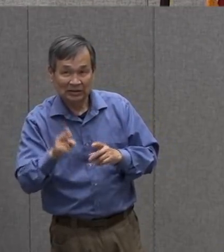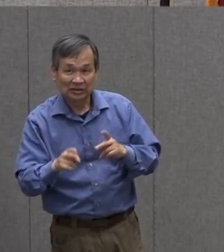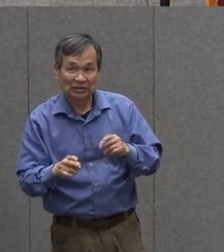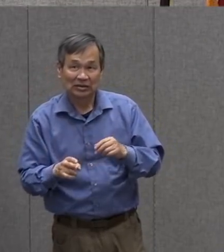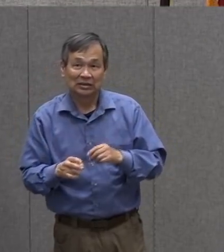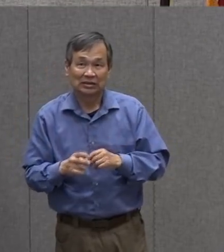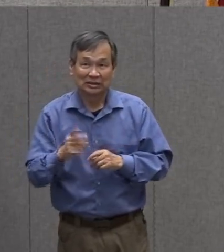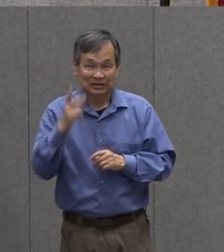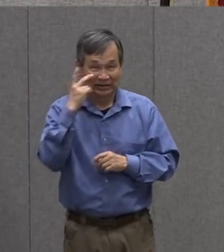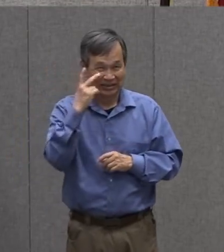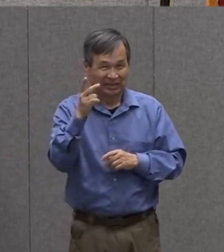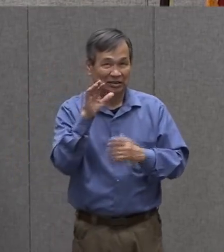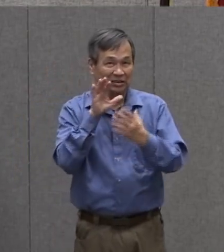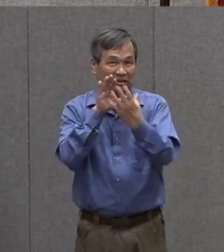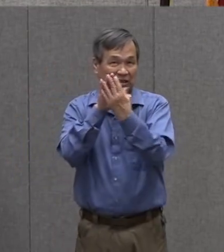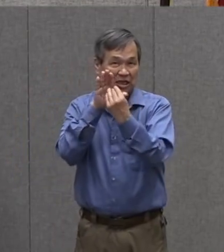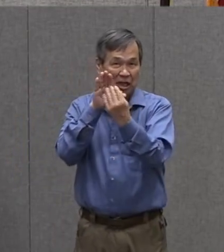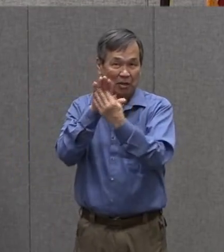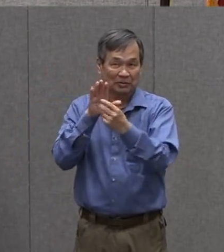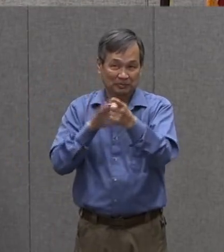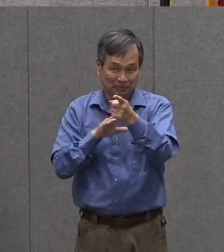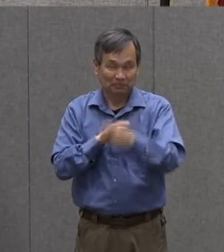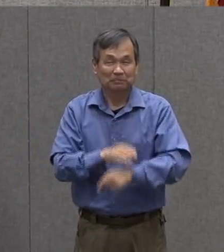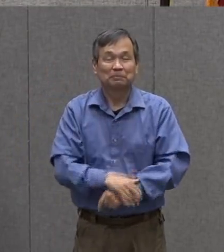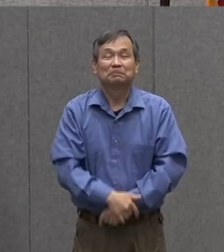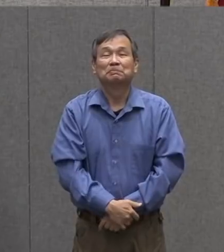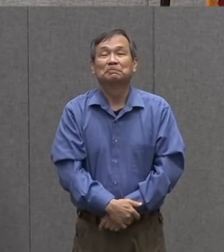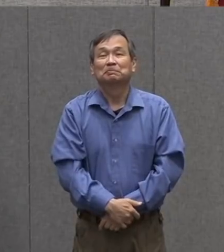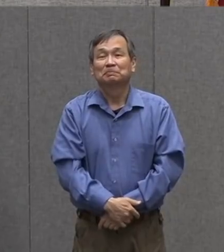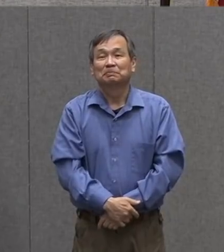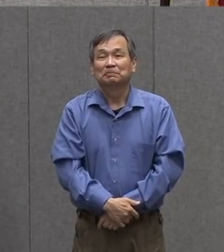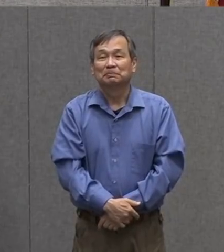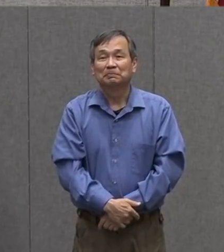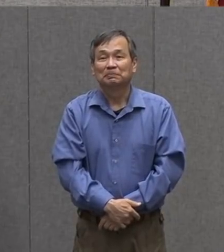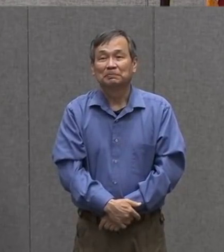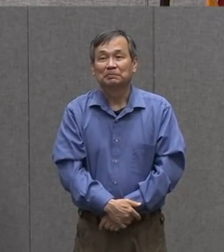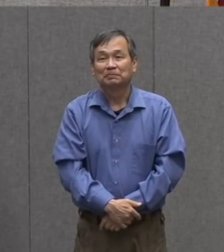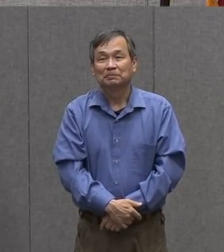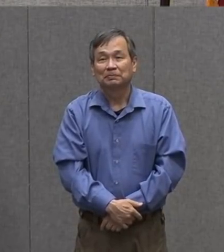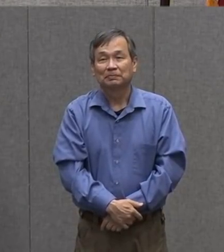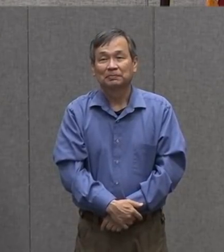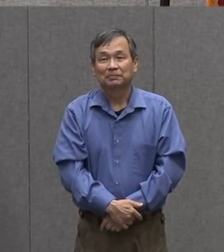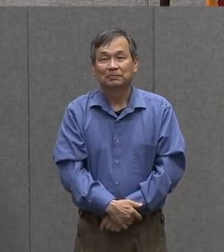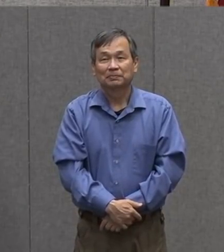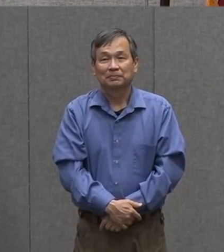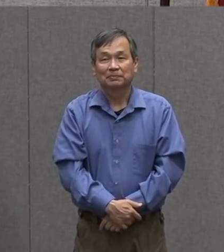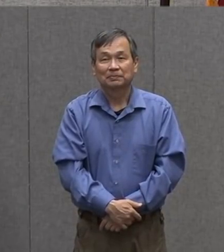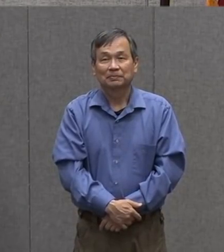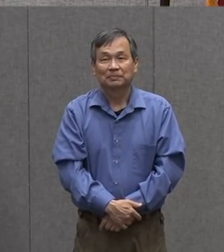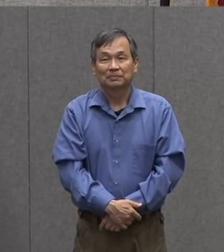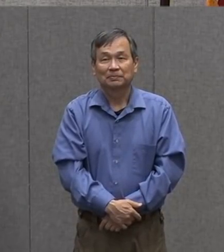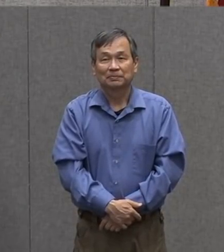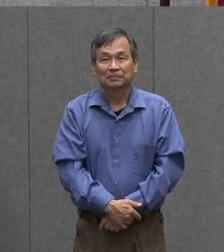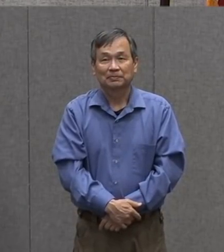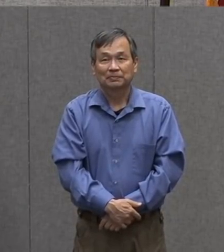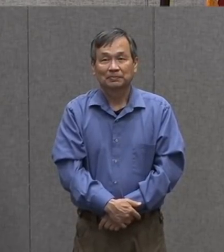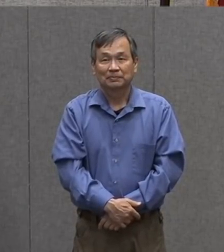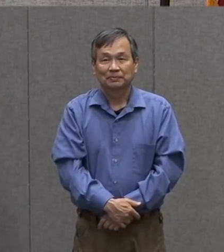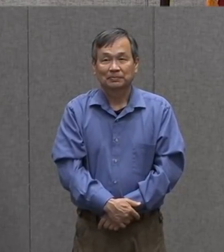all the way up to that top fold